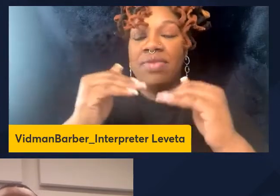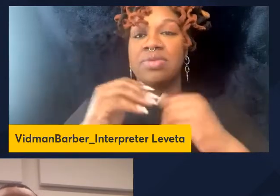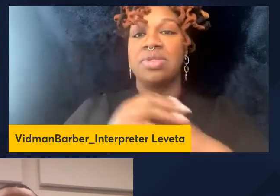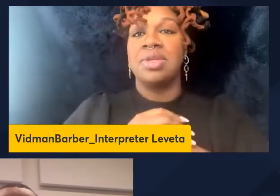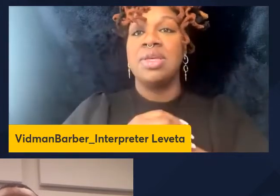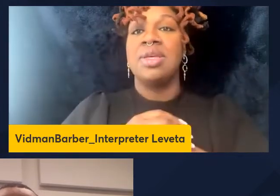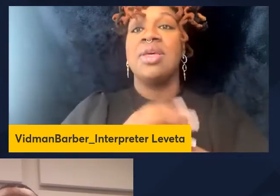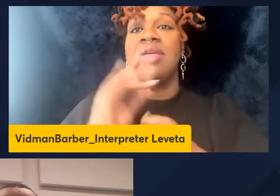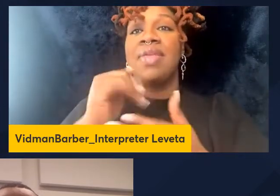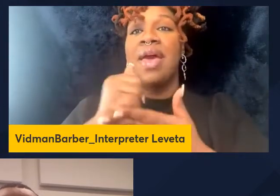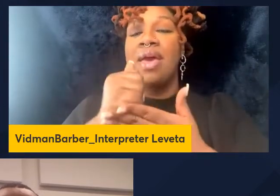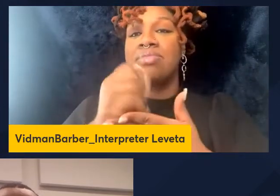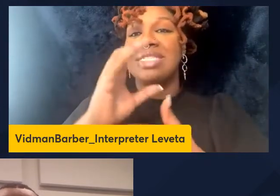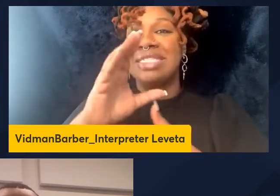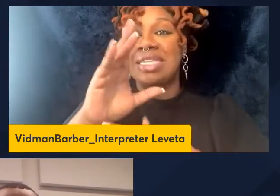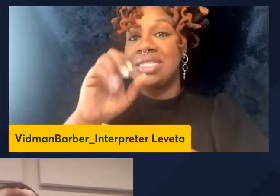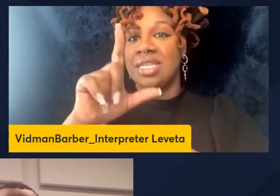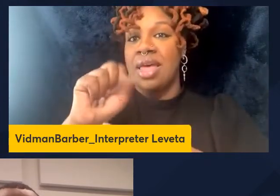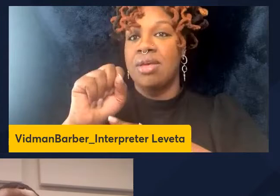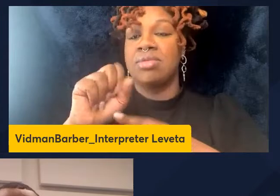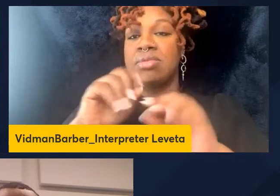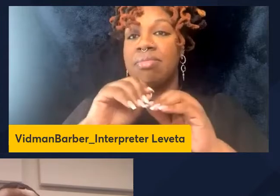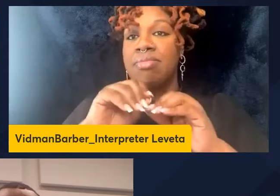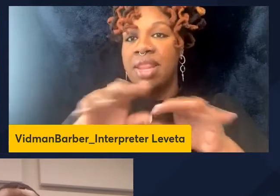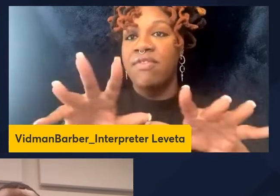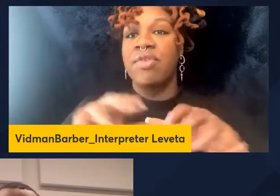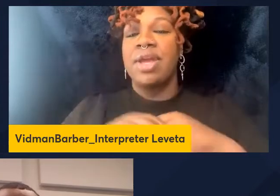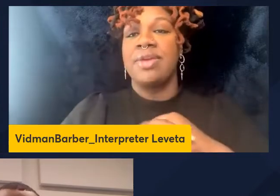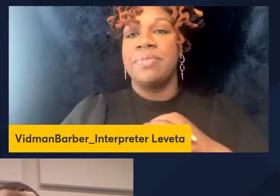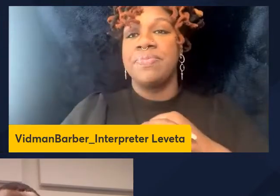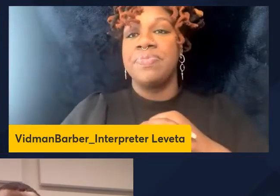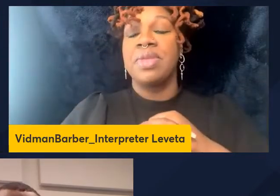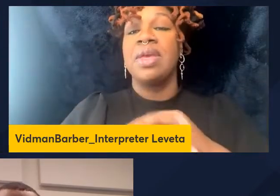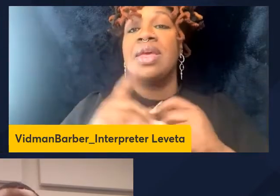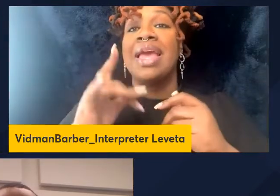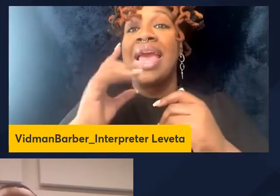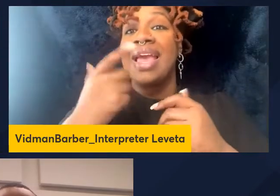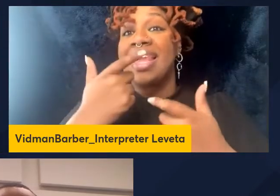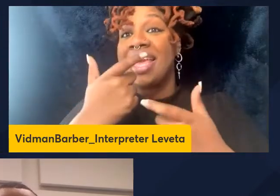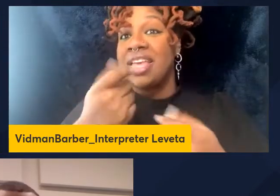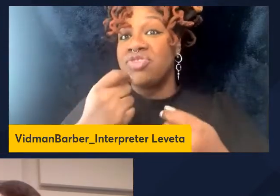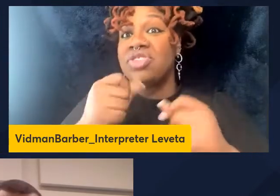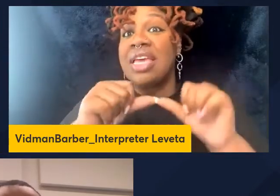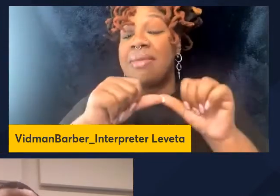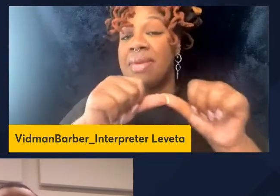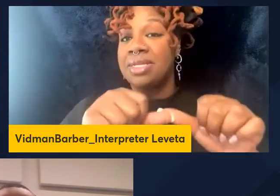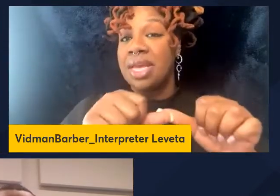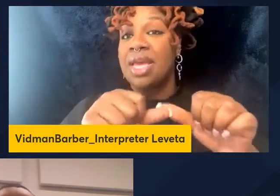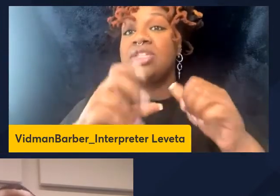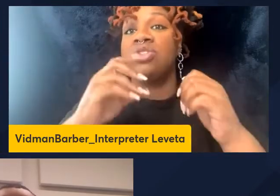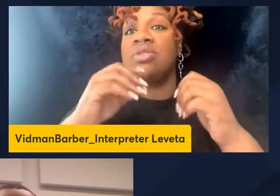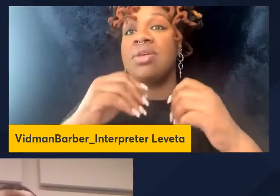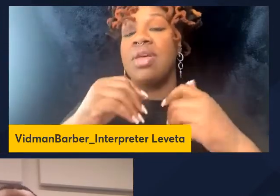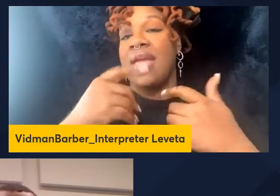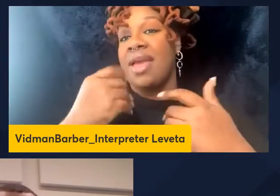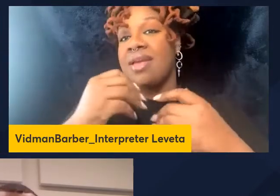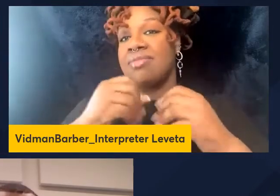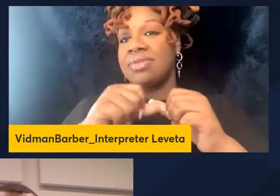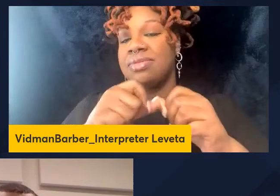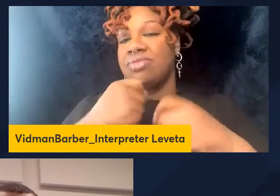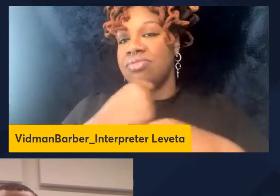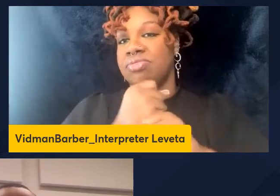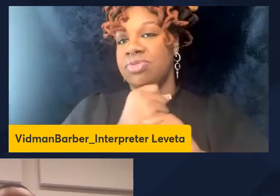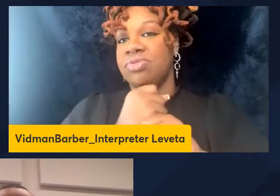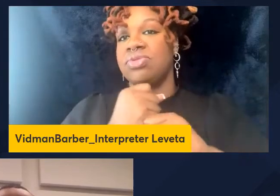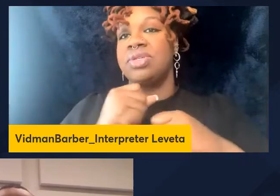helps these cells proliferate. Interestingly, it maintains to be produced even when you suppress the virus with art therapies. So we think it's the main factor,